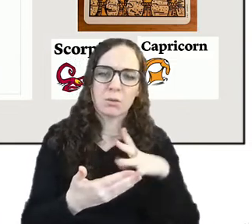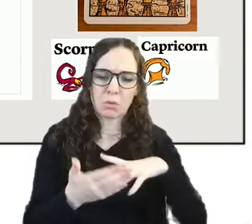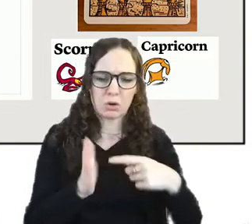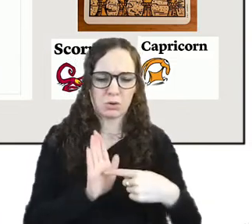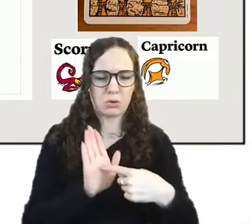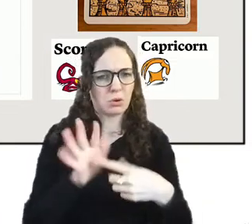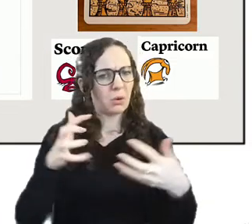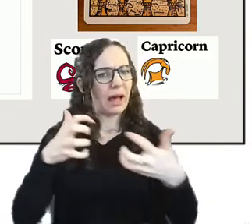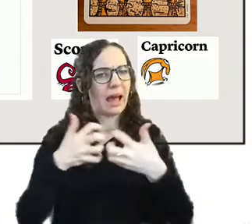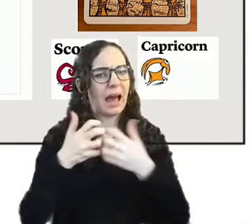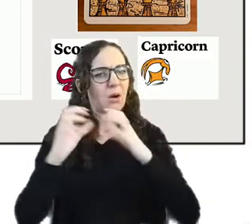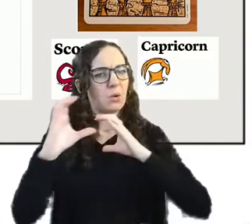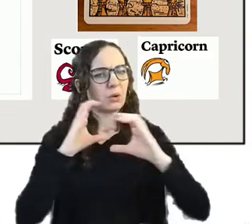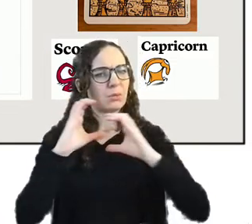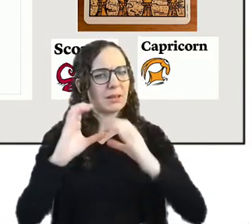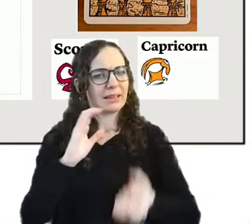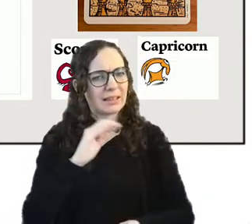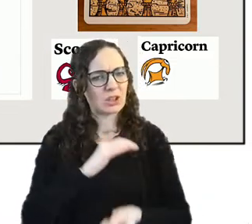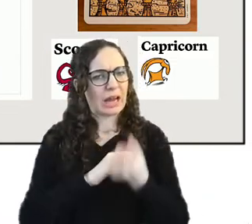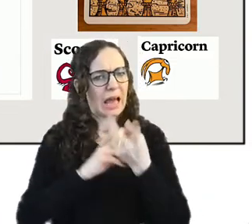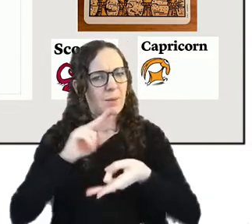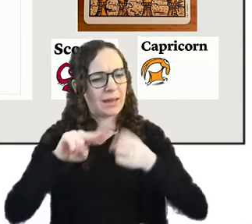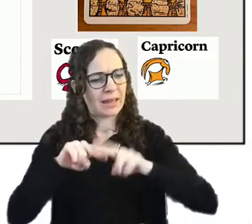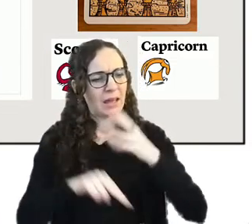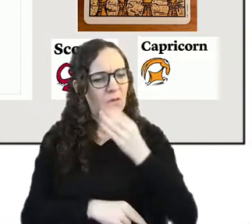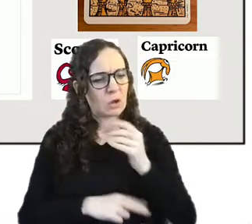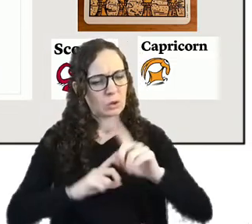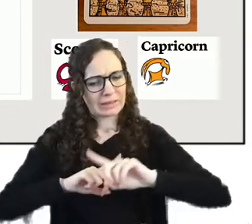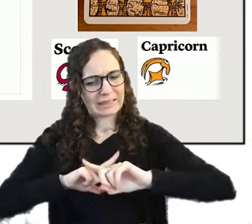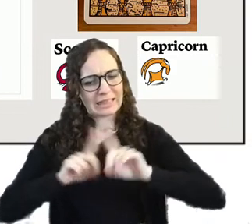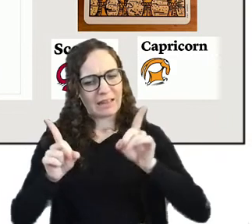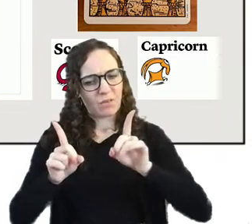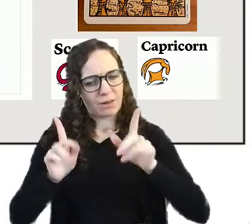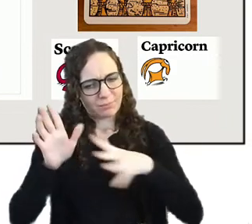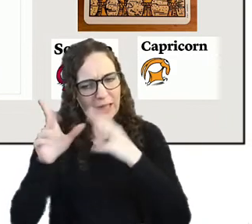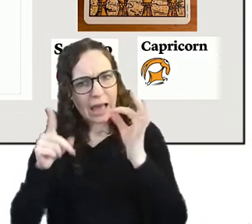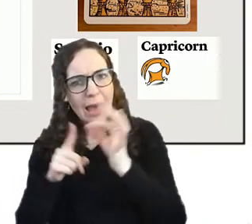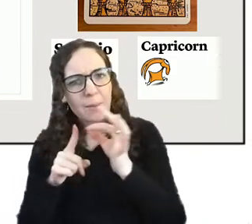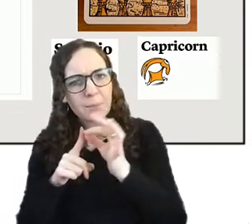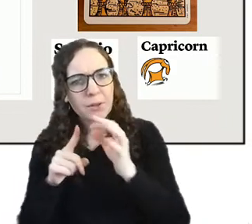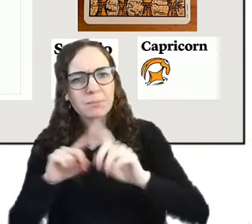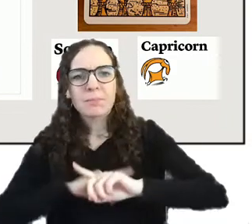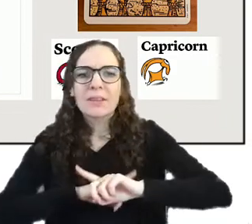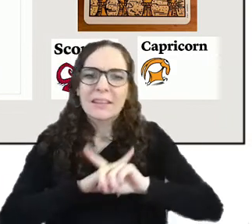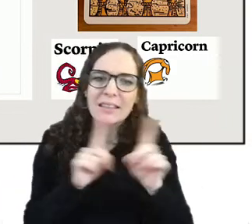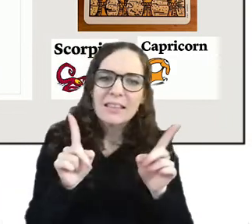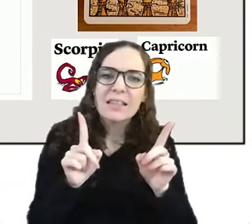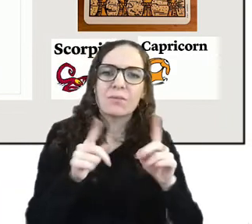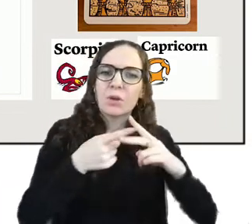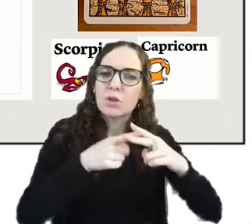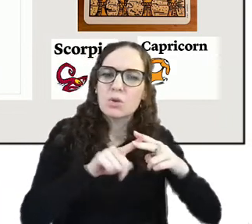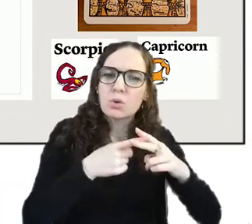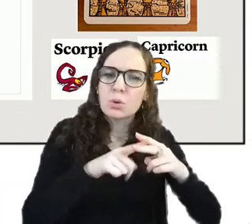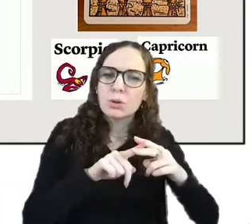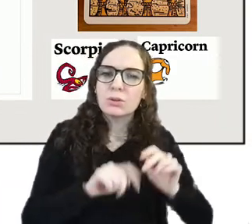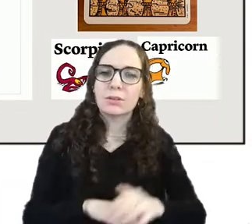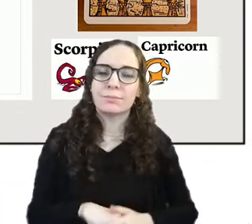across different platforms and tools and and i also wanted to incorporate